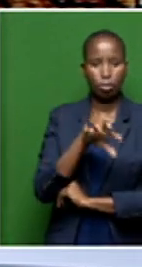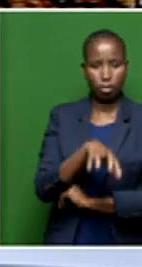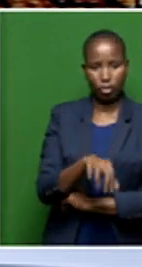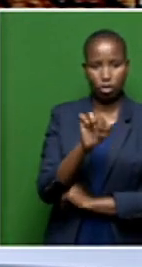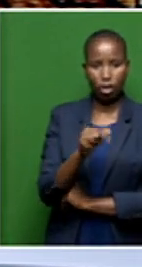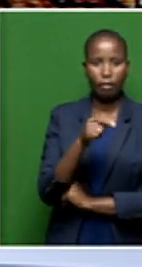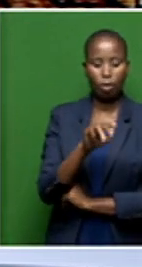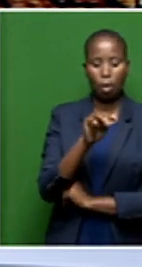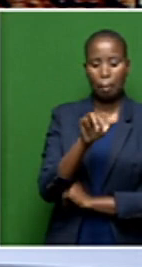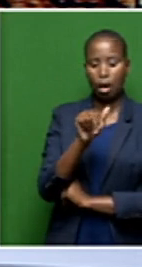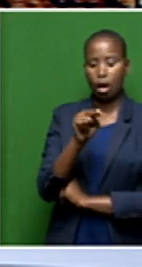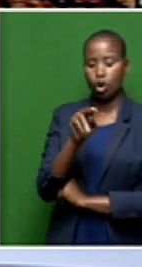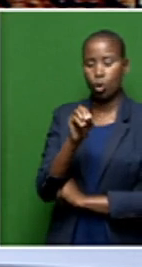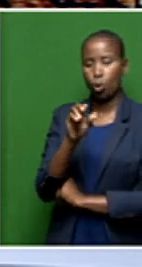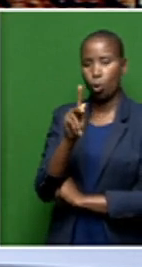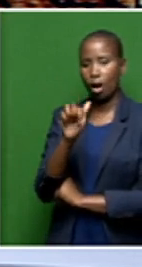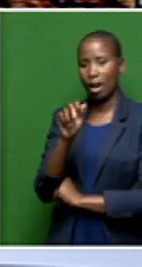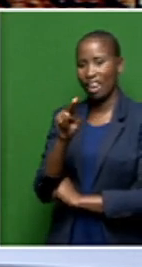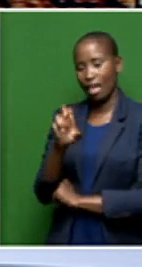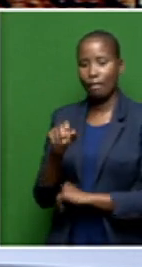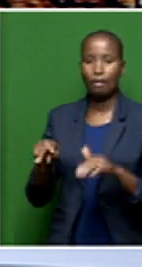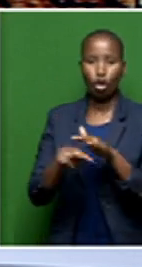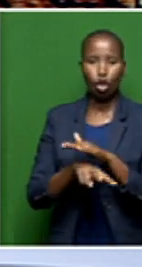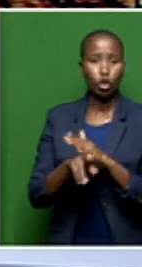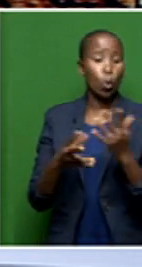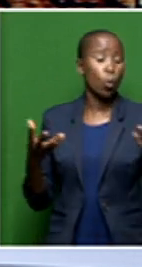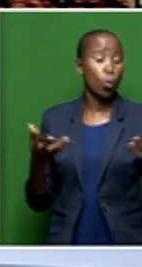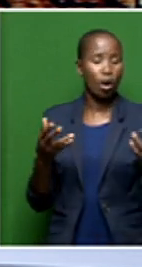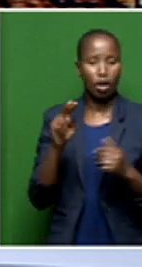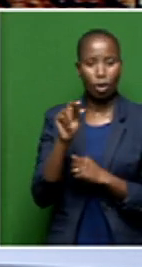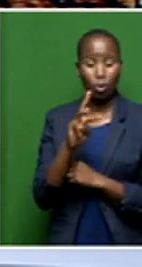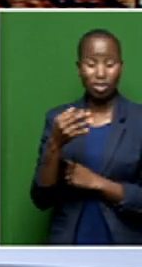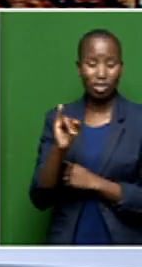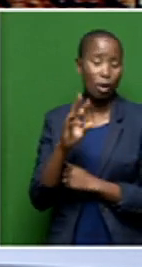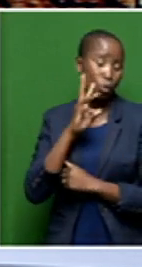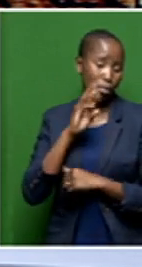Manukwane village near Taung in the northwest are still battling water shortages.